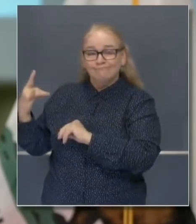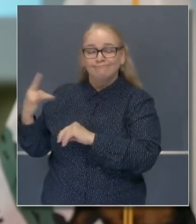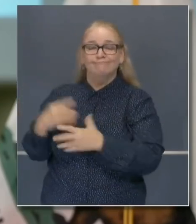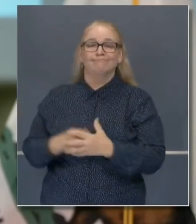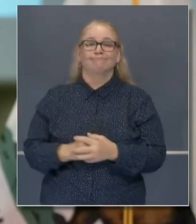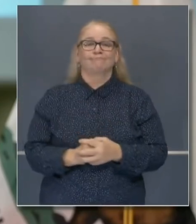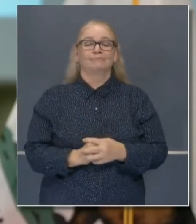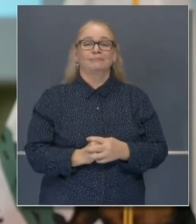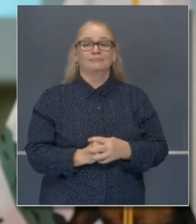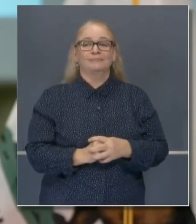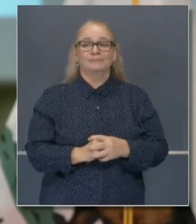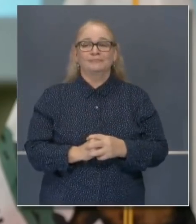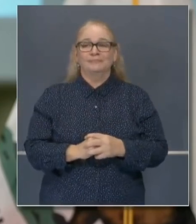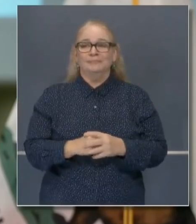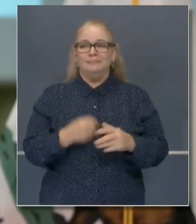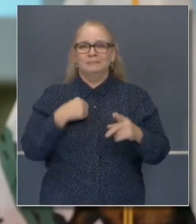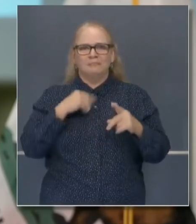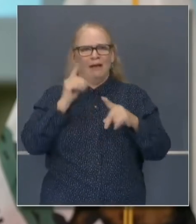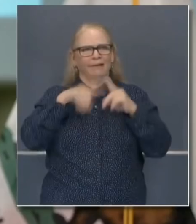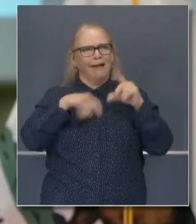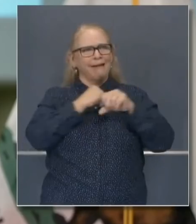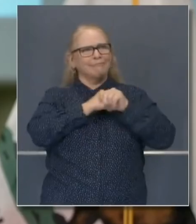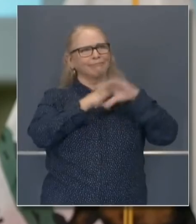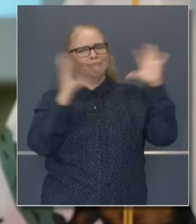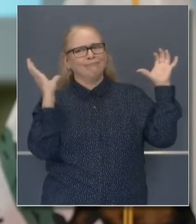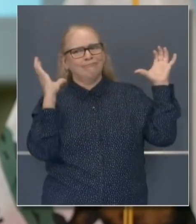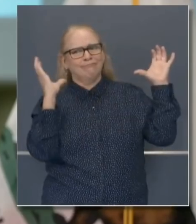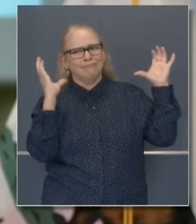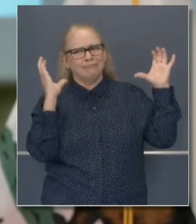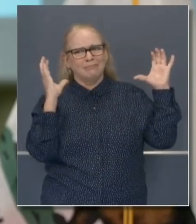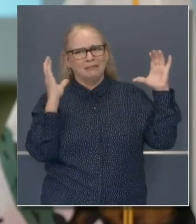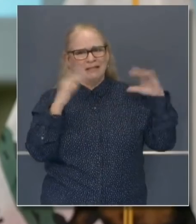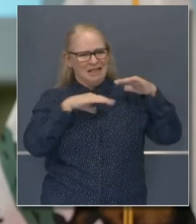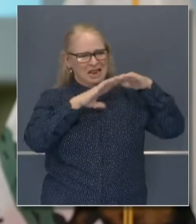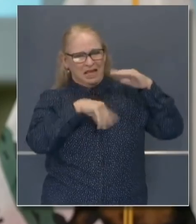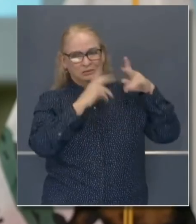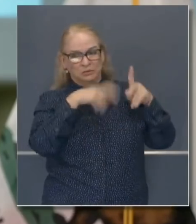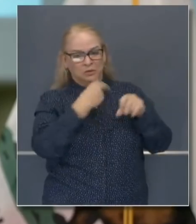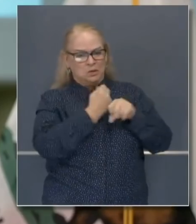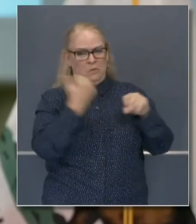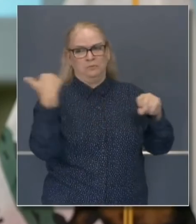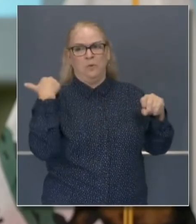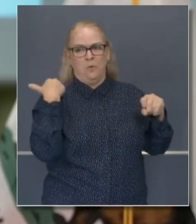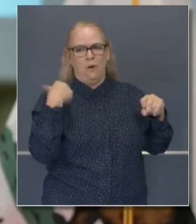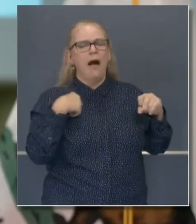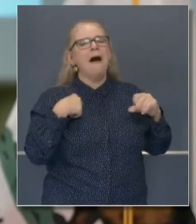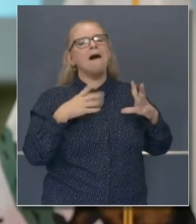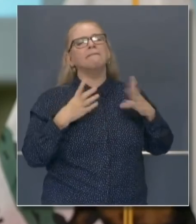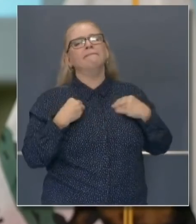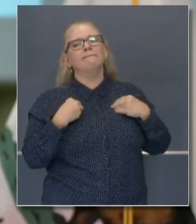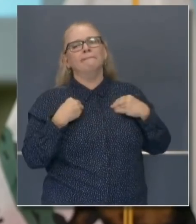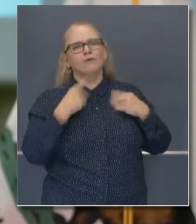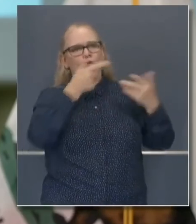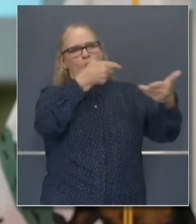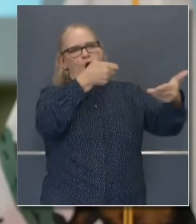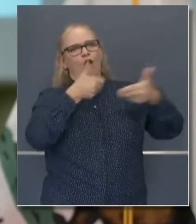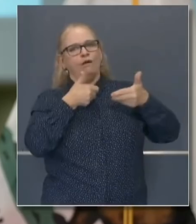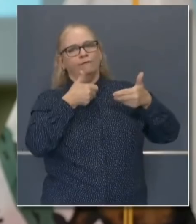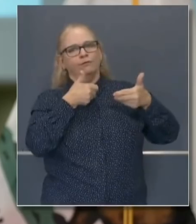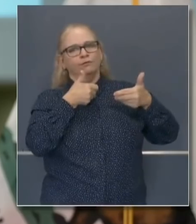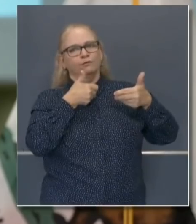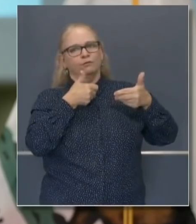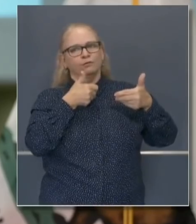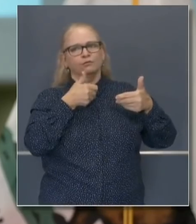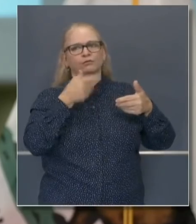I couldn't have known a little less than two years ago when I accepted your offer to serve as your judicial appointment secretary